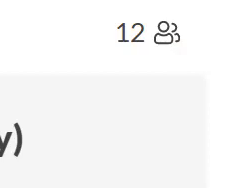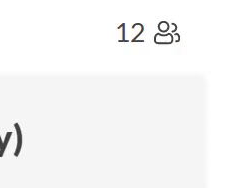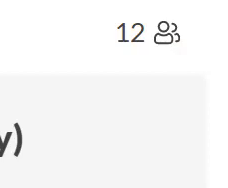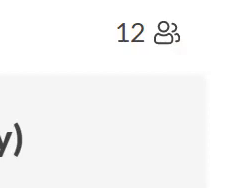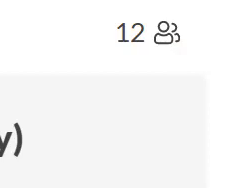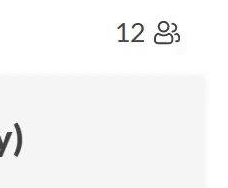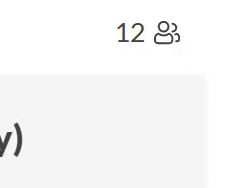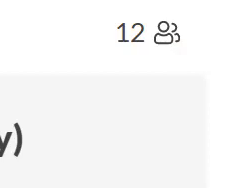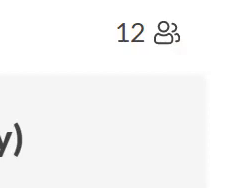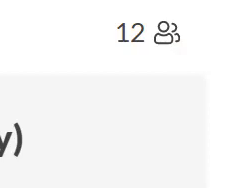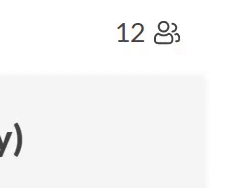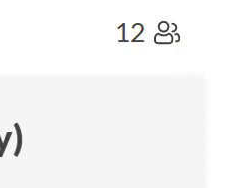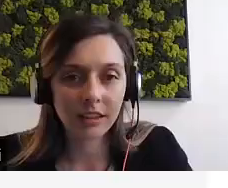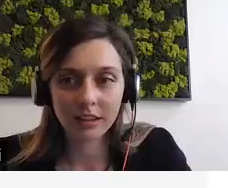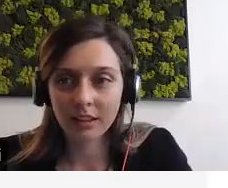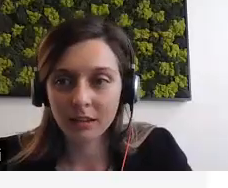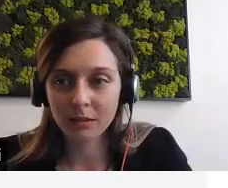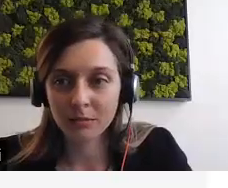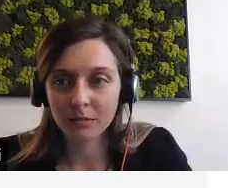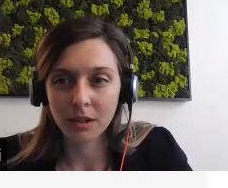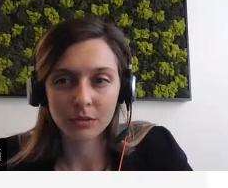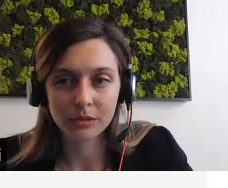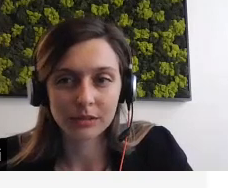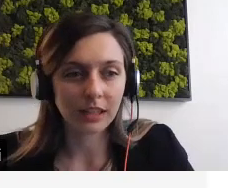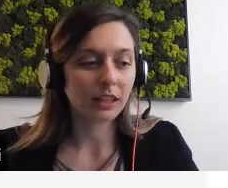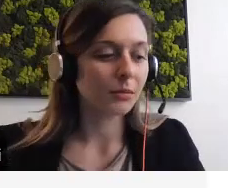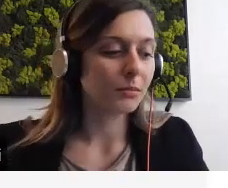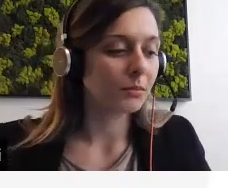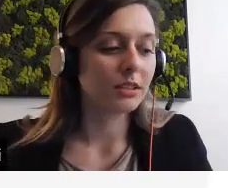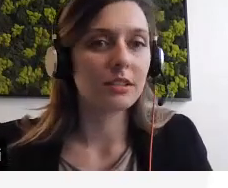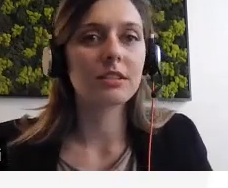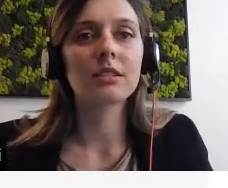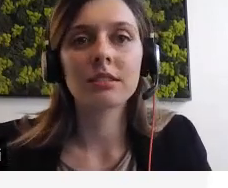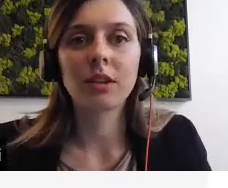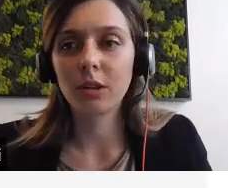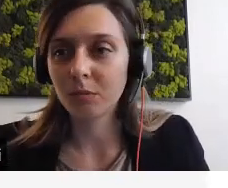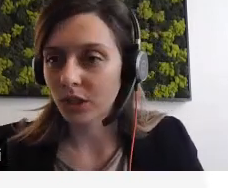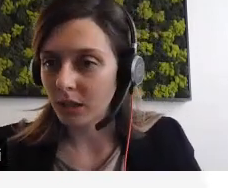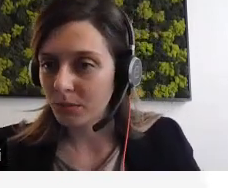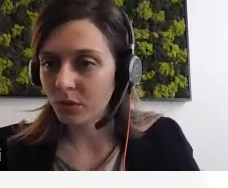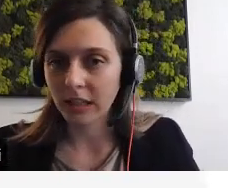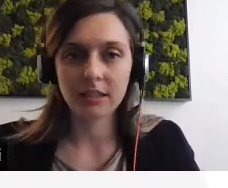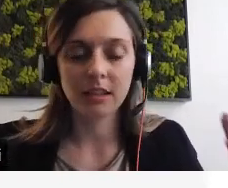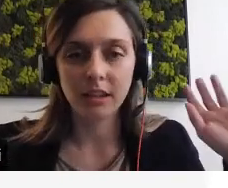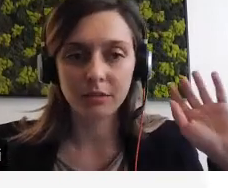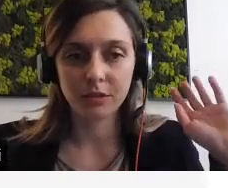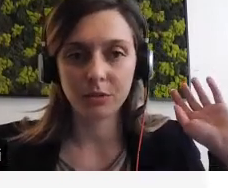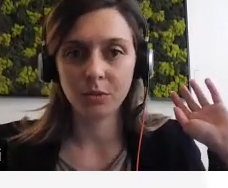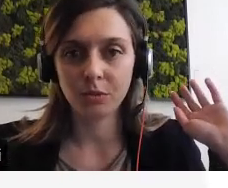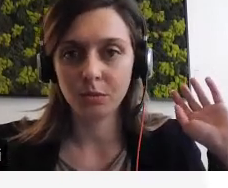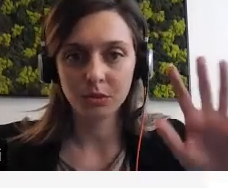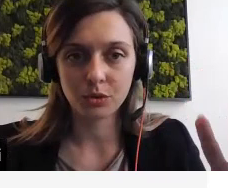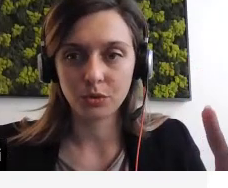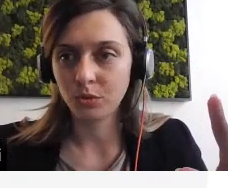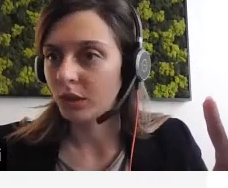Okay, um, I think, um, our time is almost up. So, Elisa, if